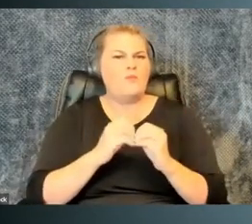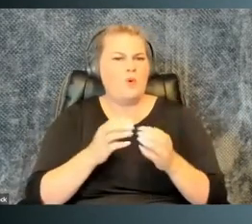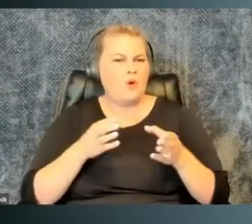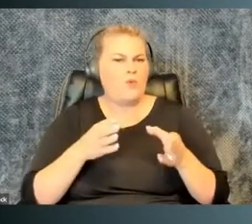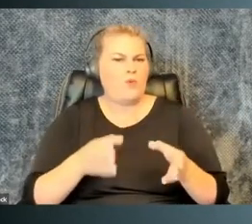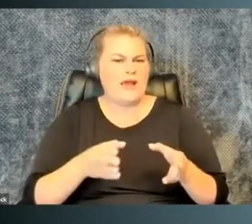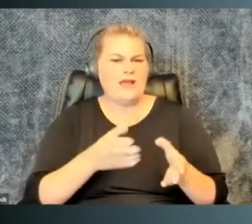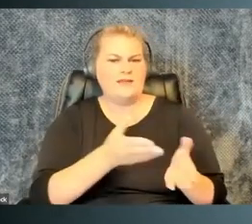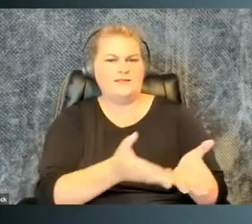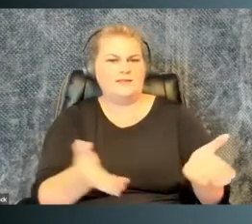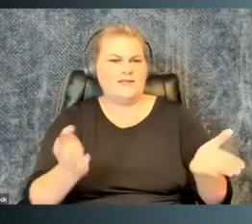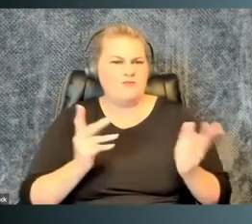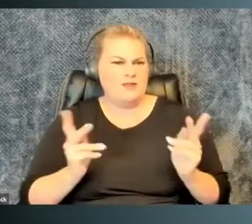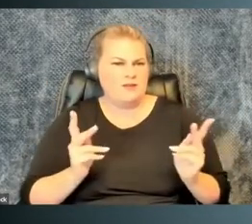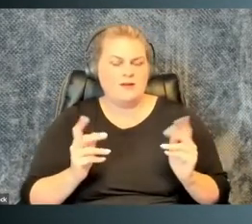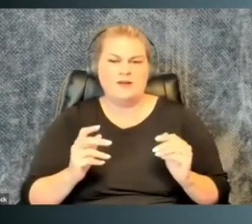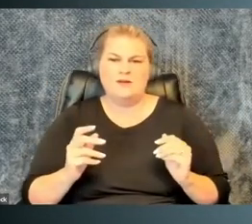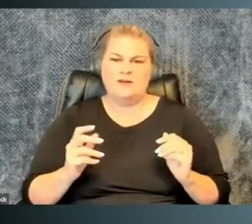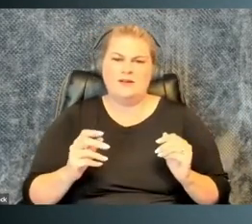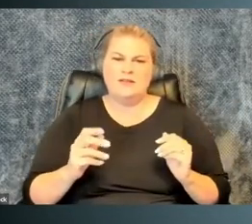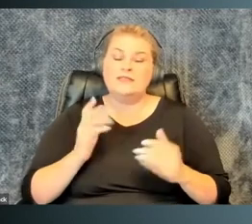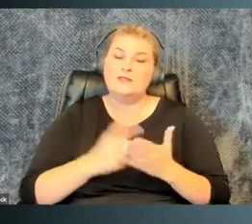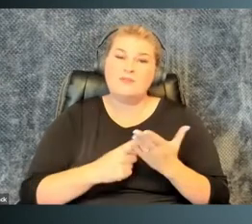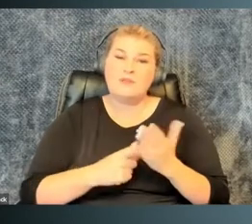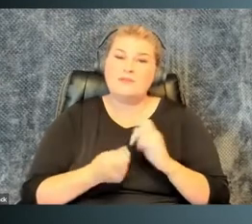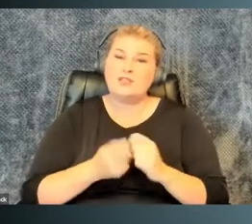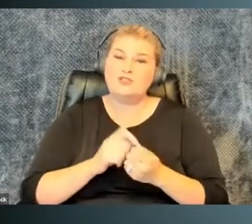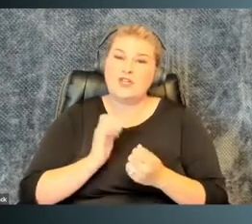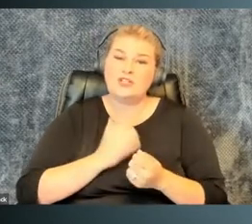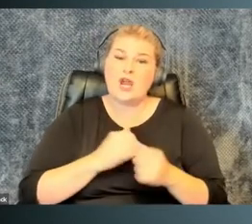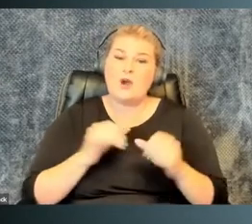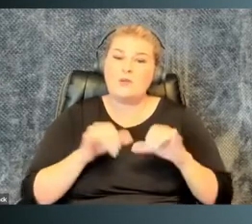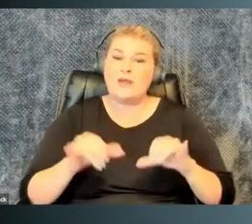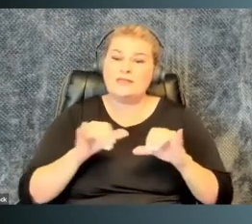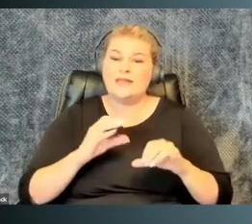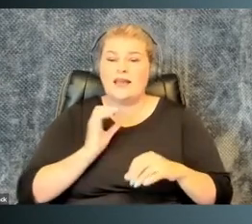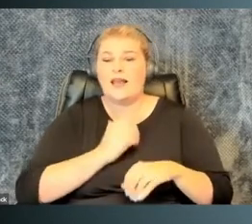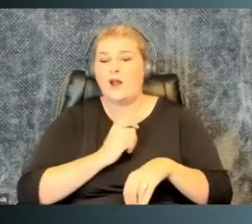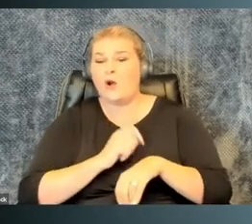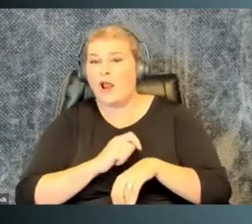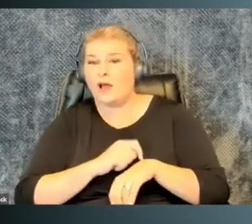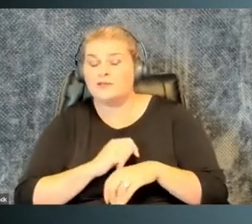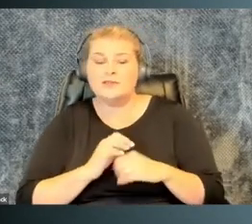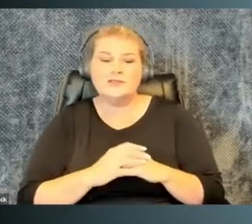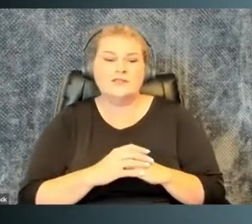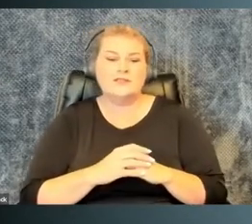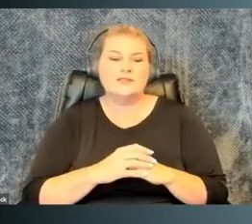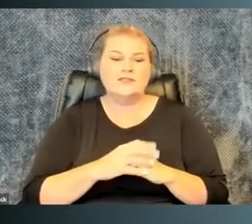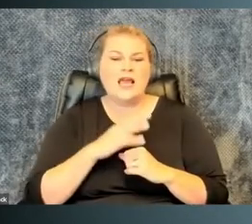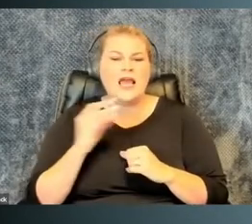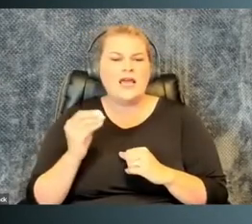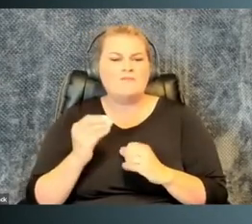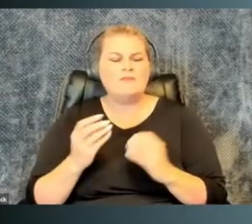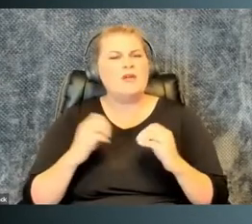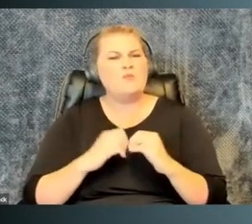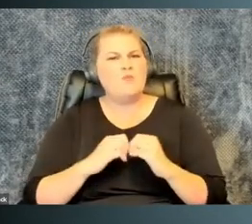open to honoring more ways of being. Sometimes that means changing our pacing and our clocks